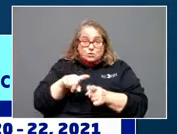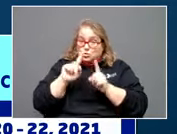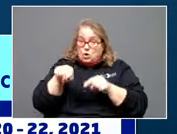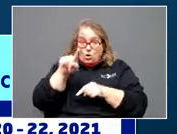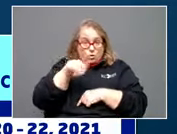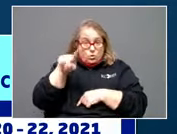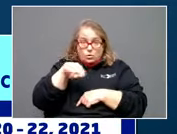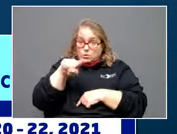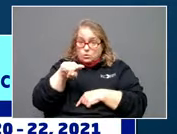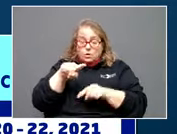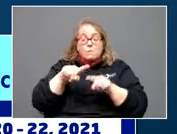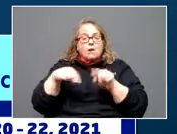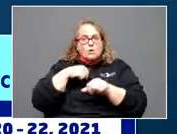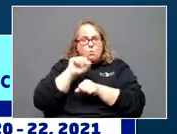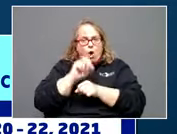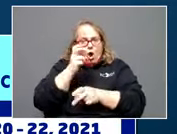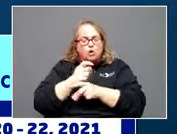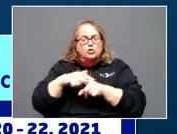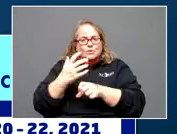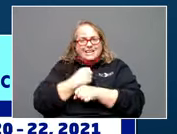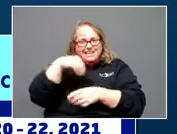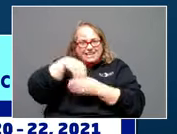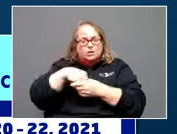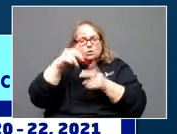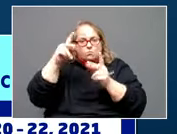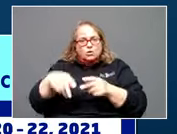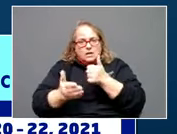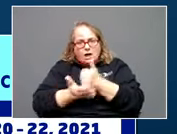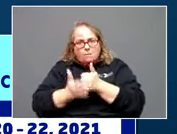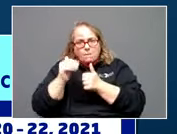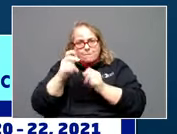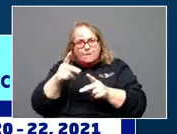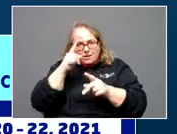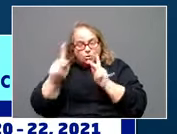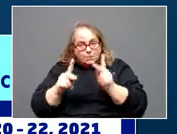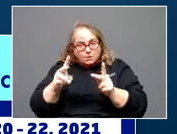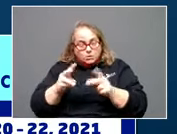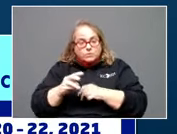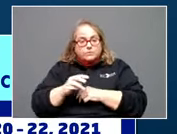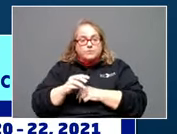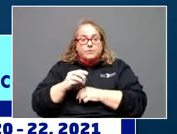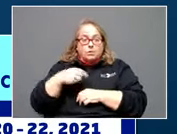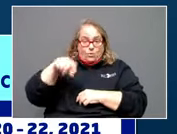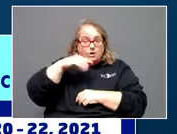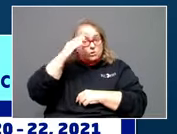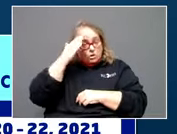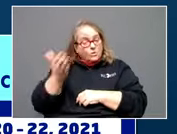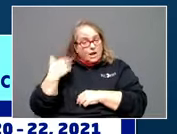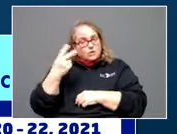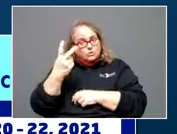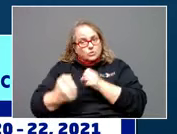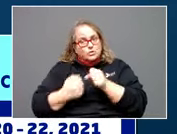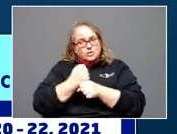hard to get in-person help back for people. And as we've all been painfully aware of these last two years, it is an